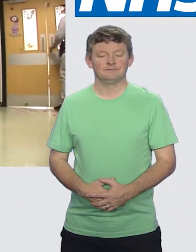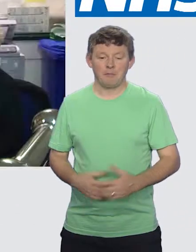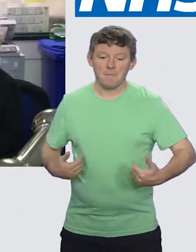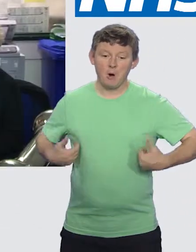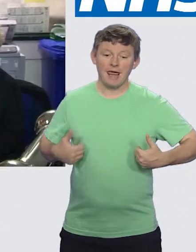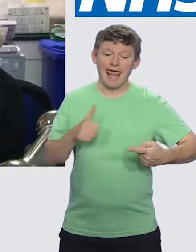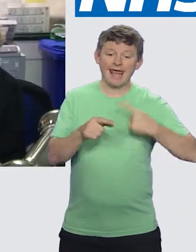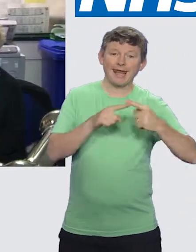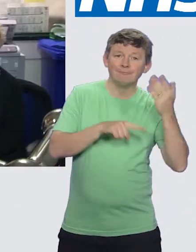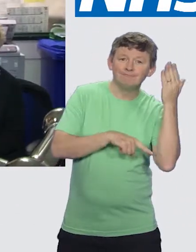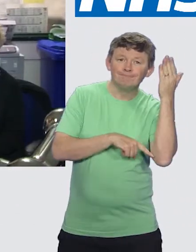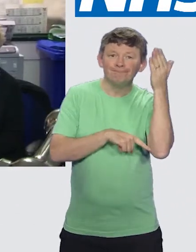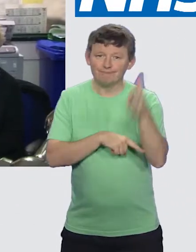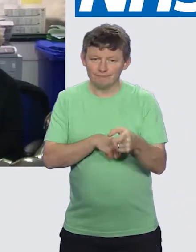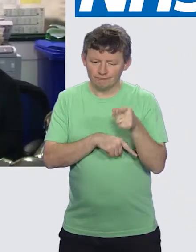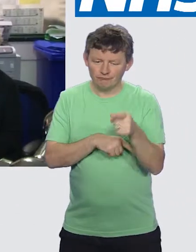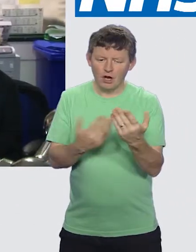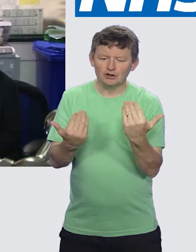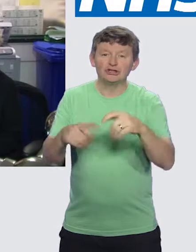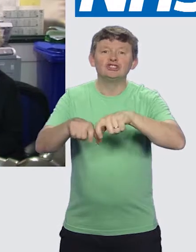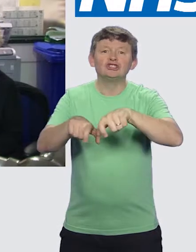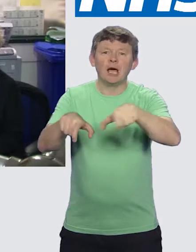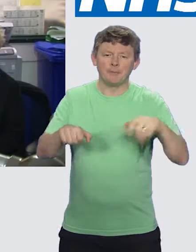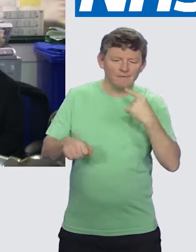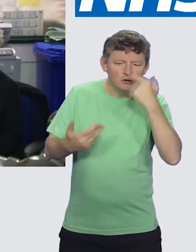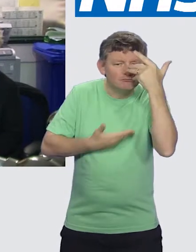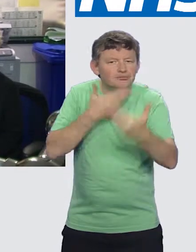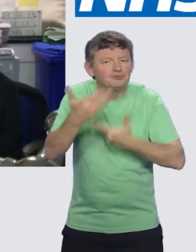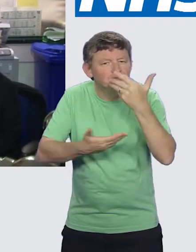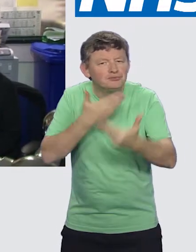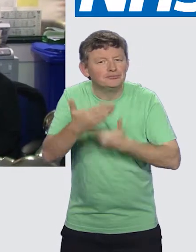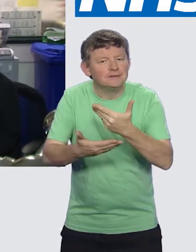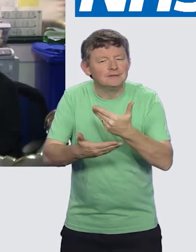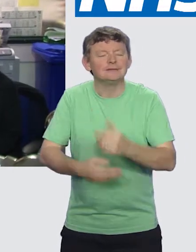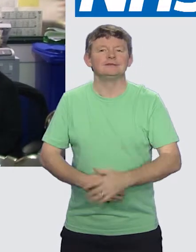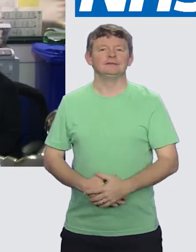When Monkey comes to A&E, he'll need to give all of his details to the receptionist.